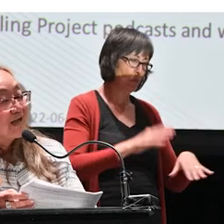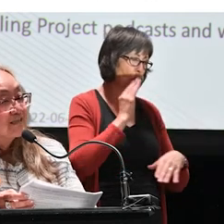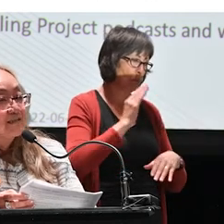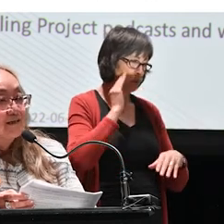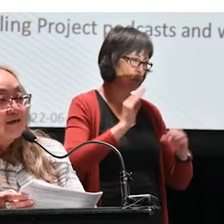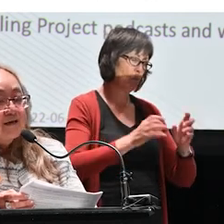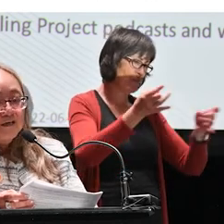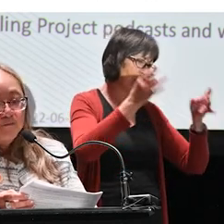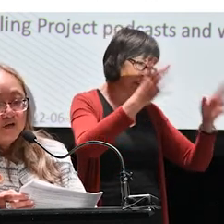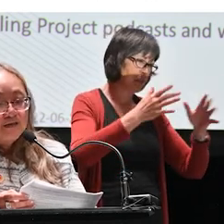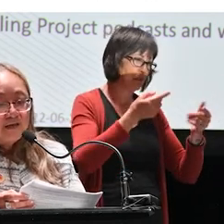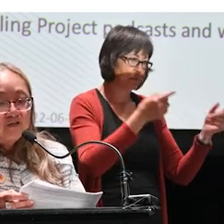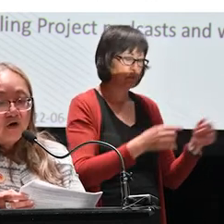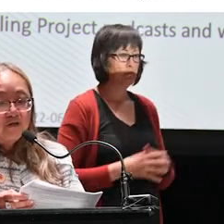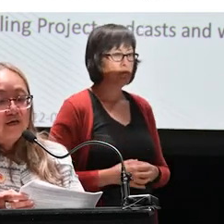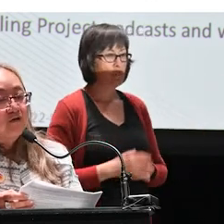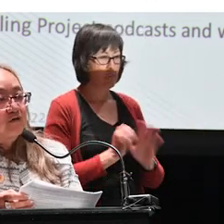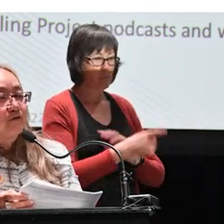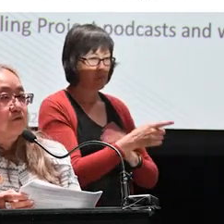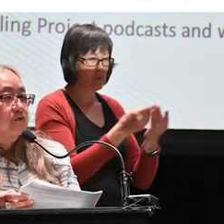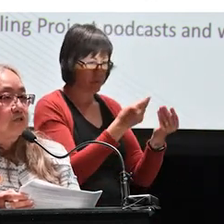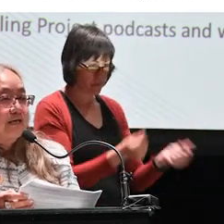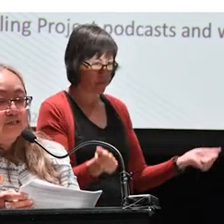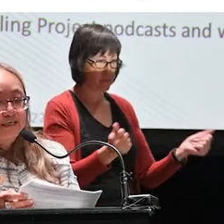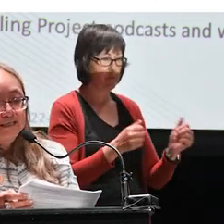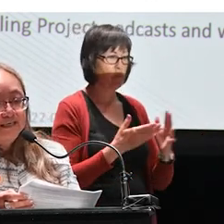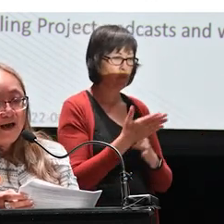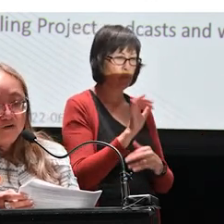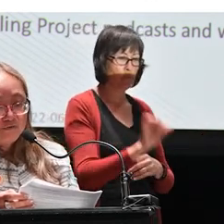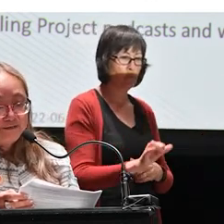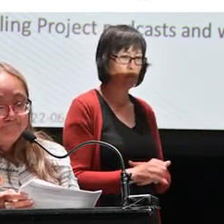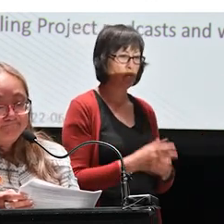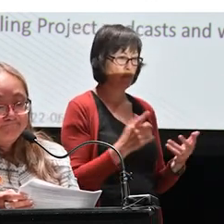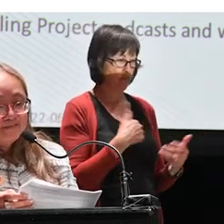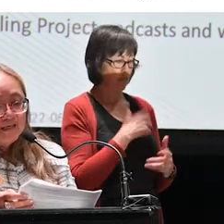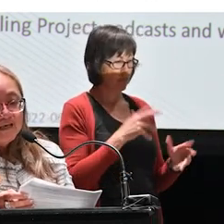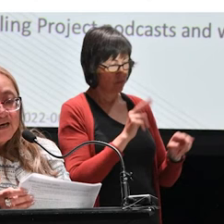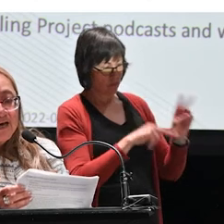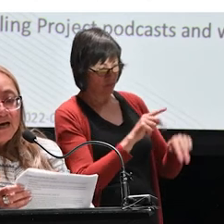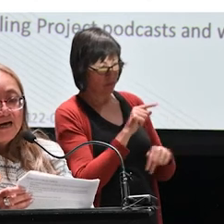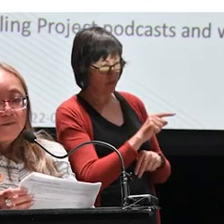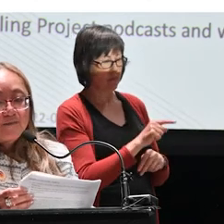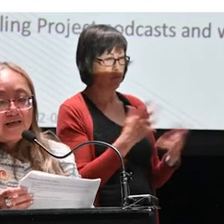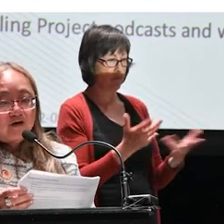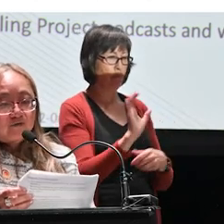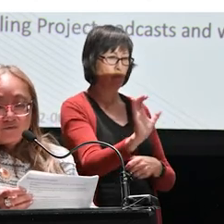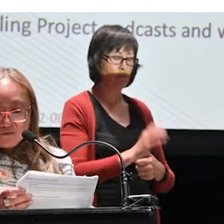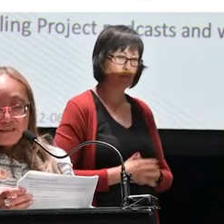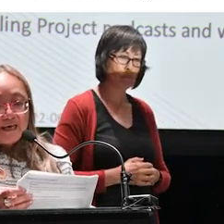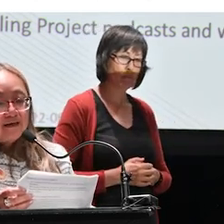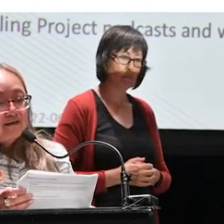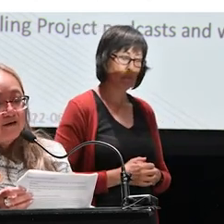those practicing community-based art and art for social change in Calgary. Now,